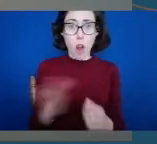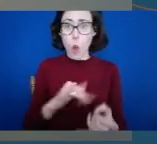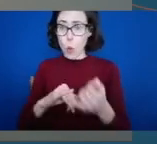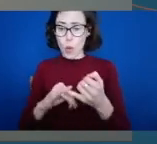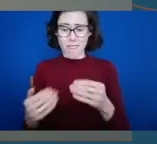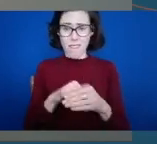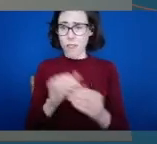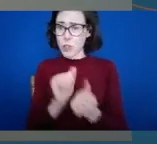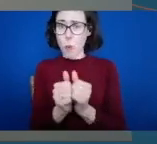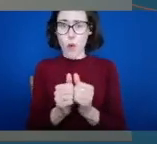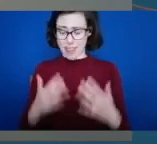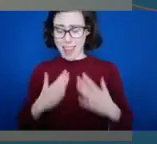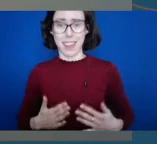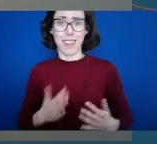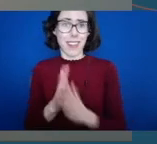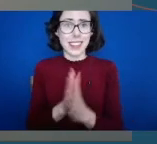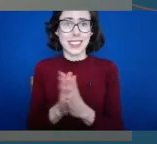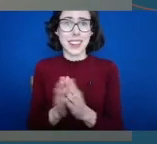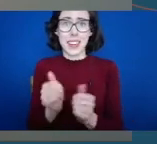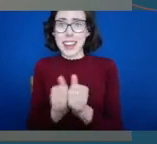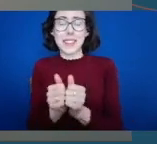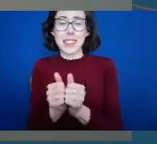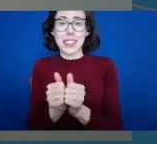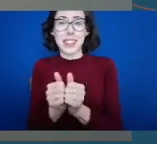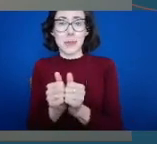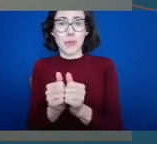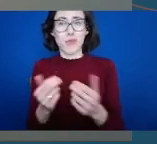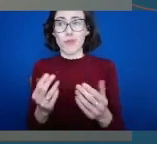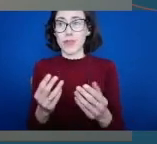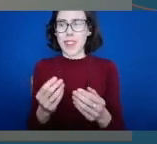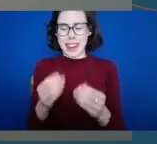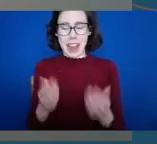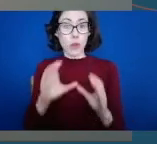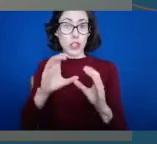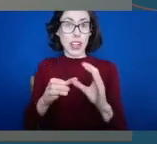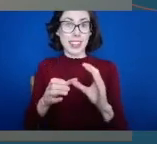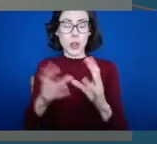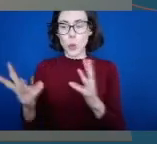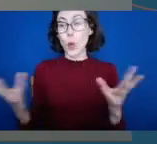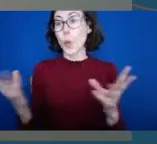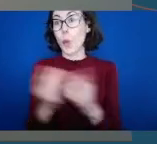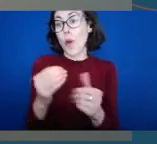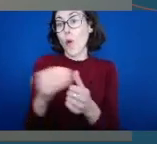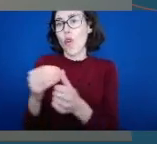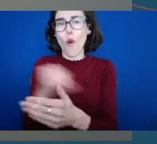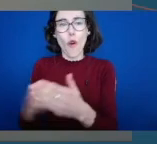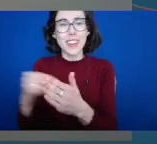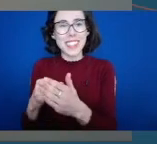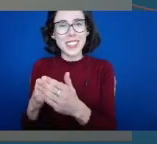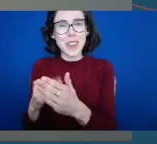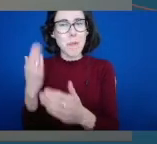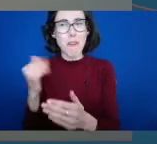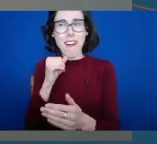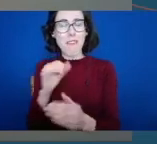months. But it's given us a huge opportunity to collaborate more with many people who we wouldn't have had the chance to do so before. And in particular, possibly to